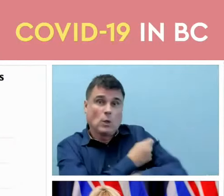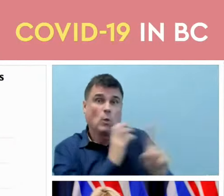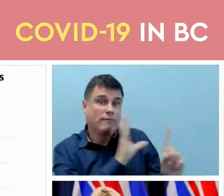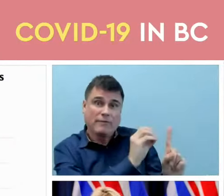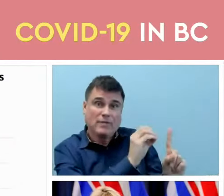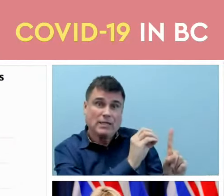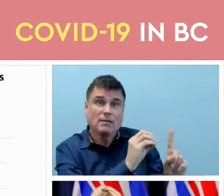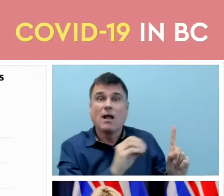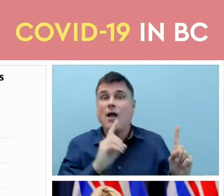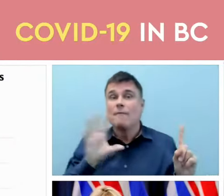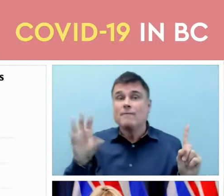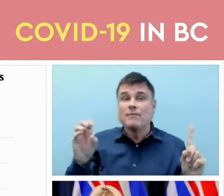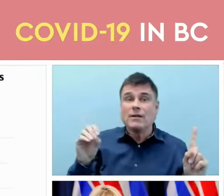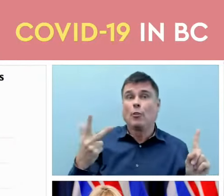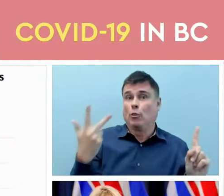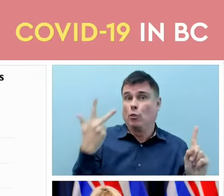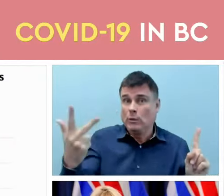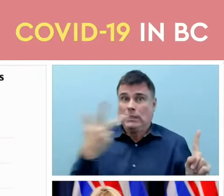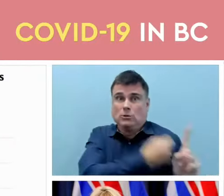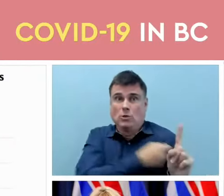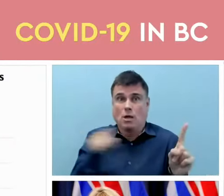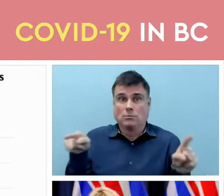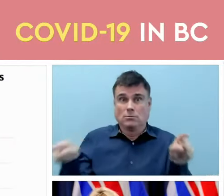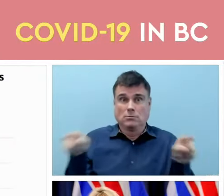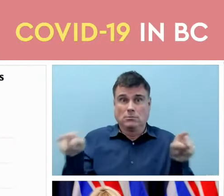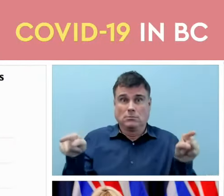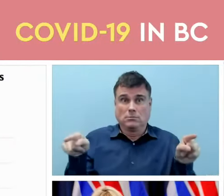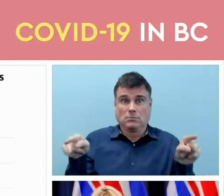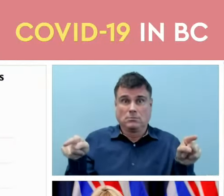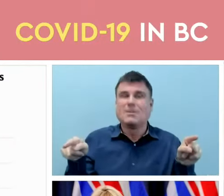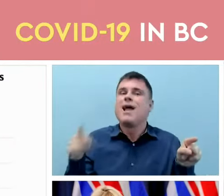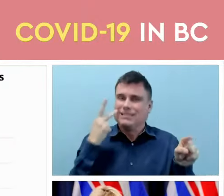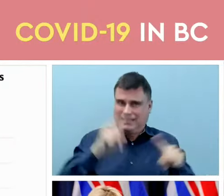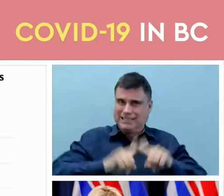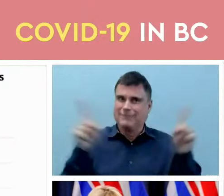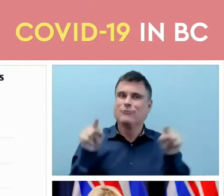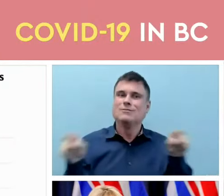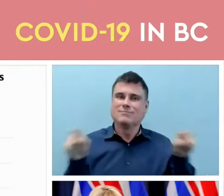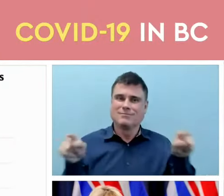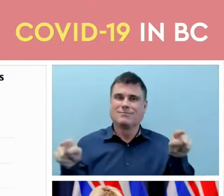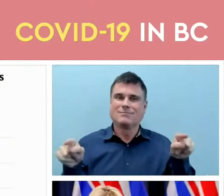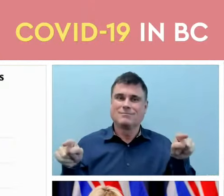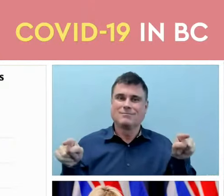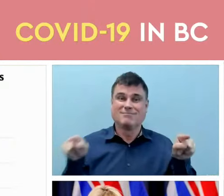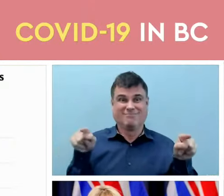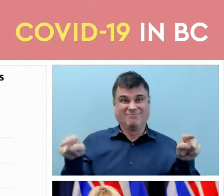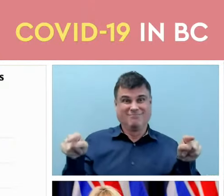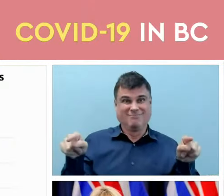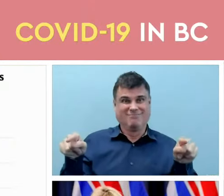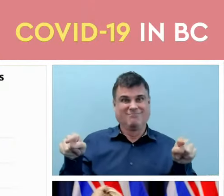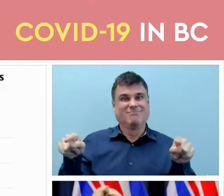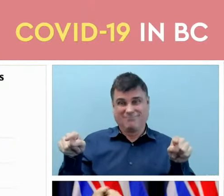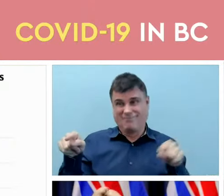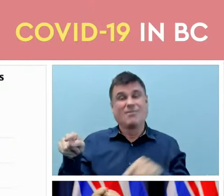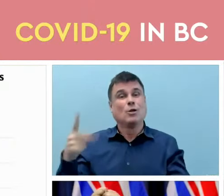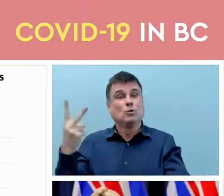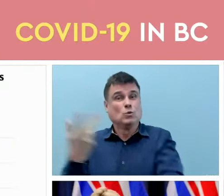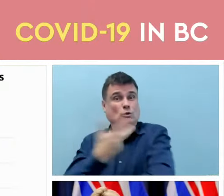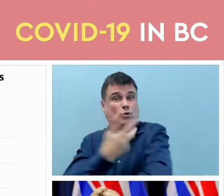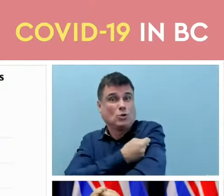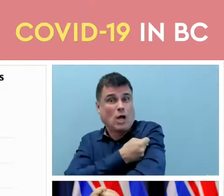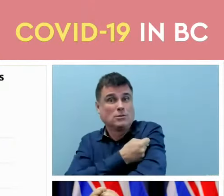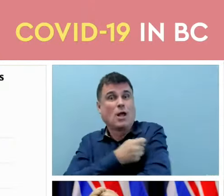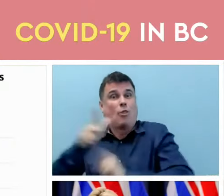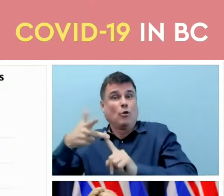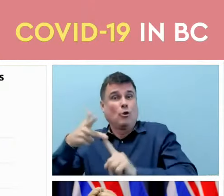and that protection that you get from that from two or three doses of vaccine is apparent across all of the critical